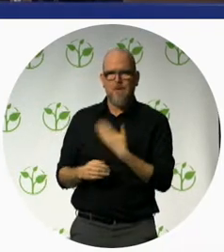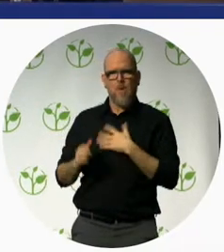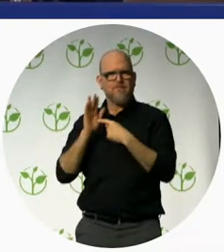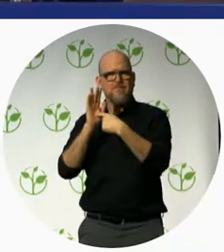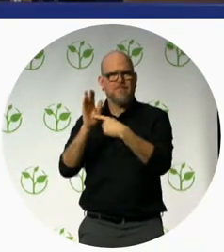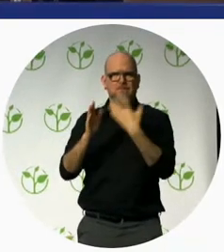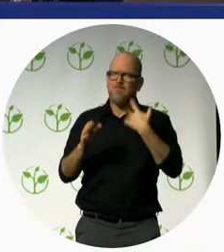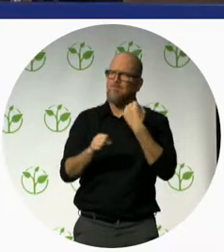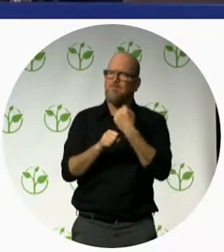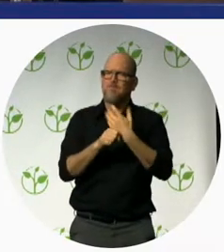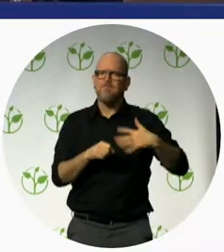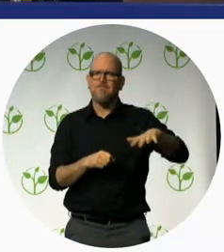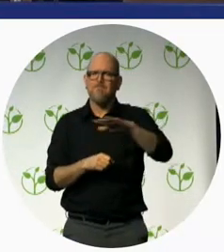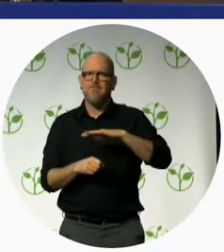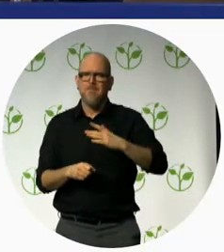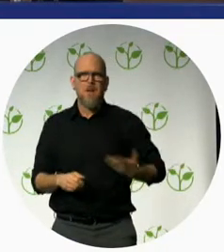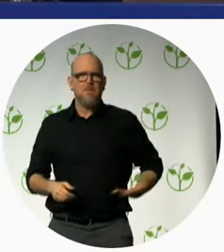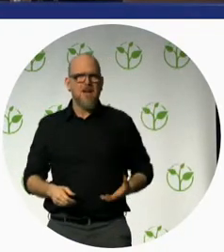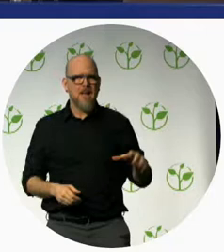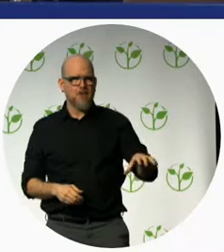children with disabilities in Bangladesh